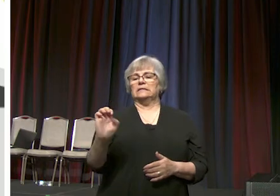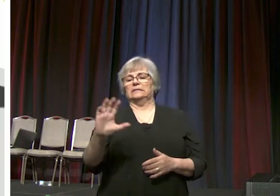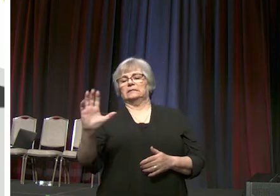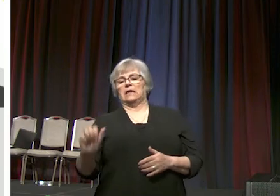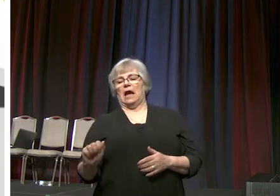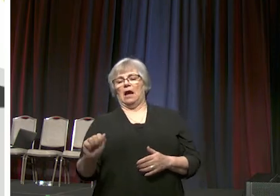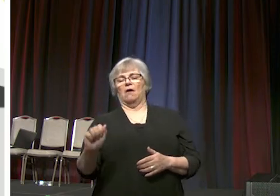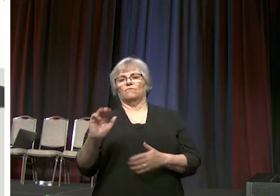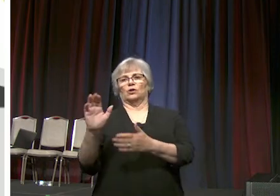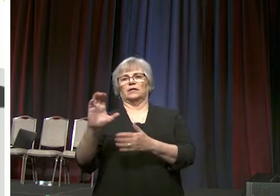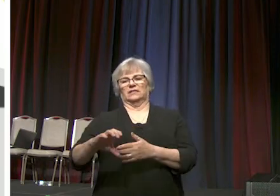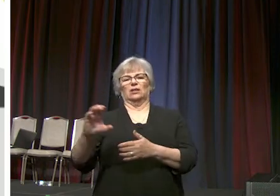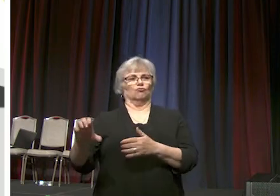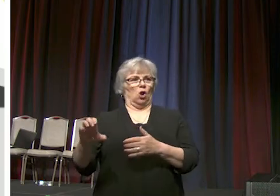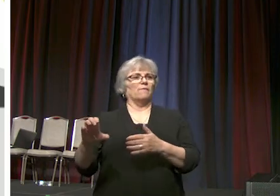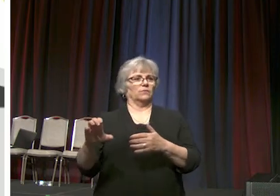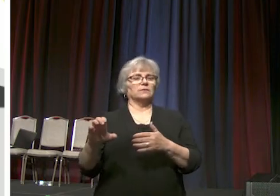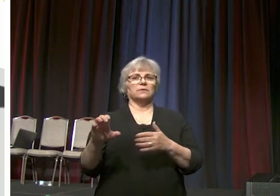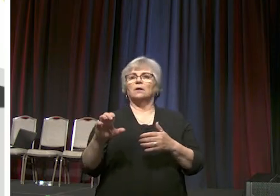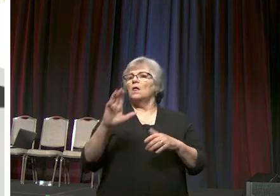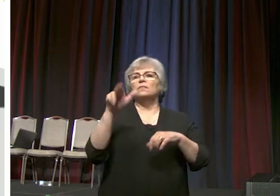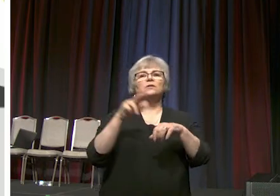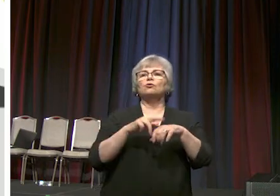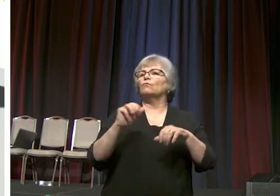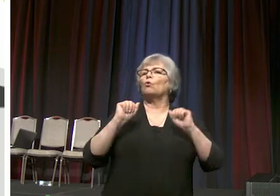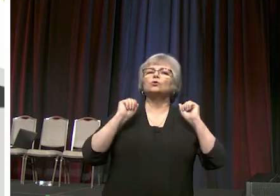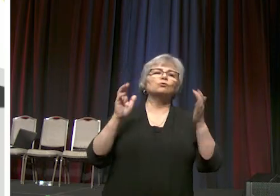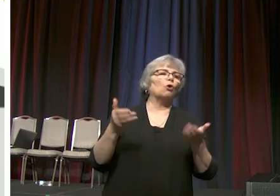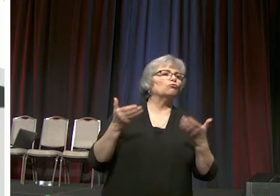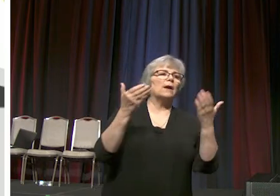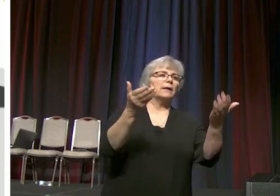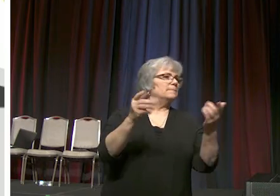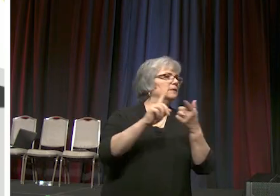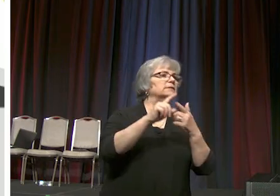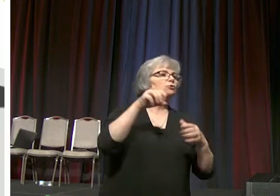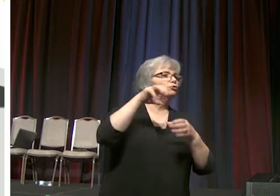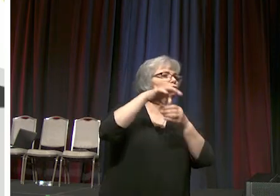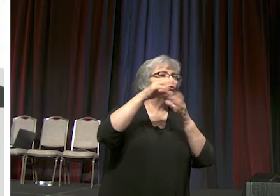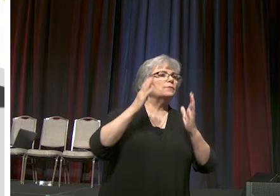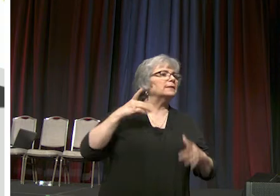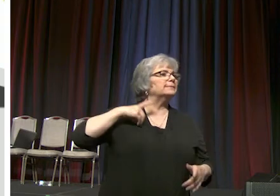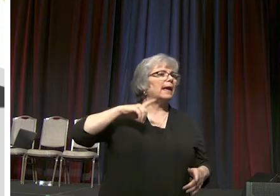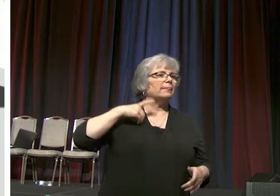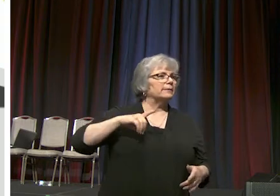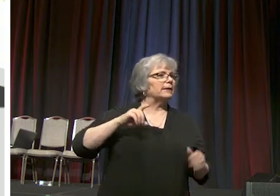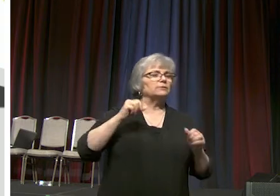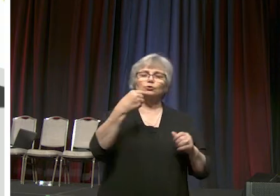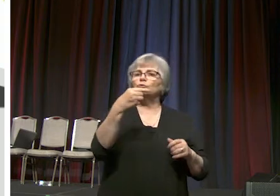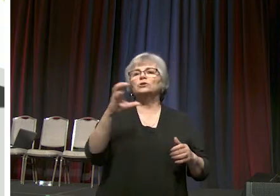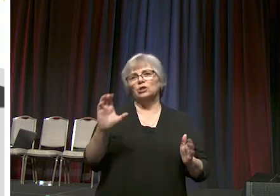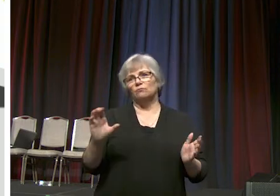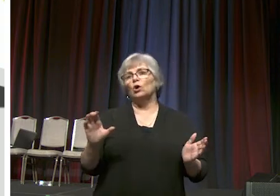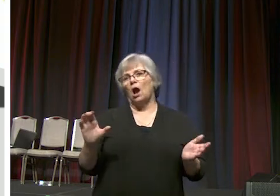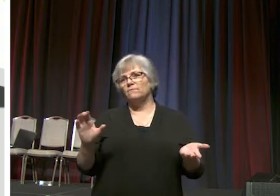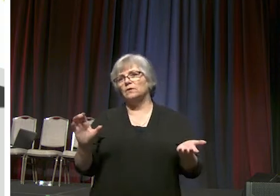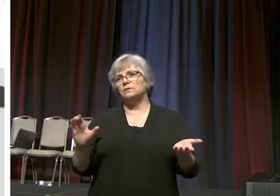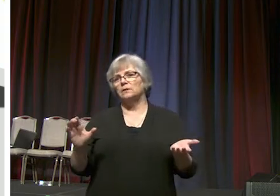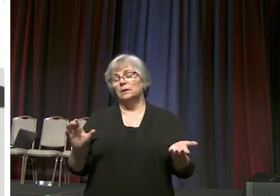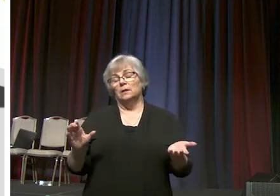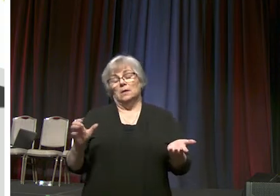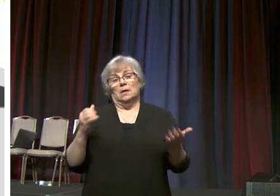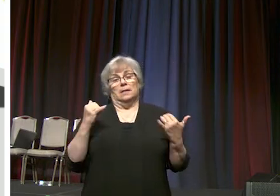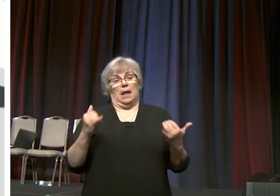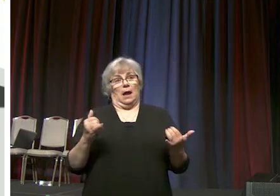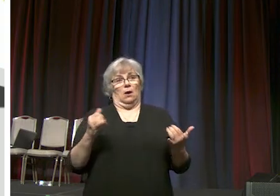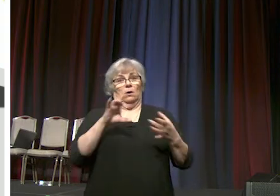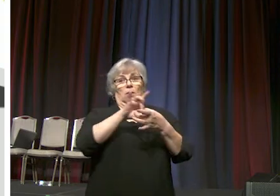central conference uh these of course are all recommendations to the delegates uh of the of the general conference uh now uh